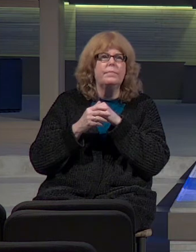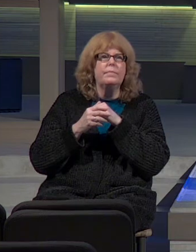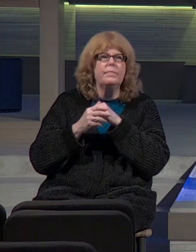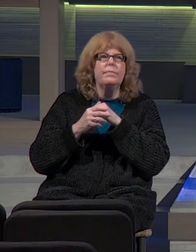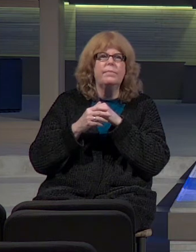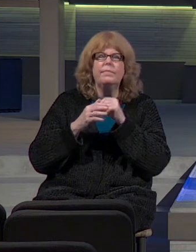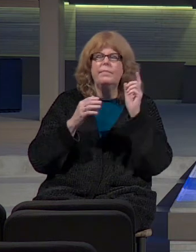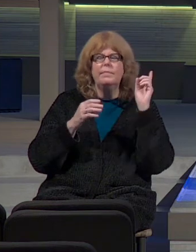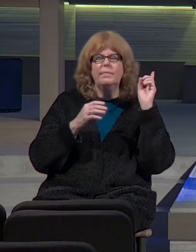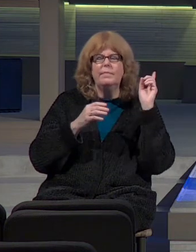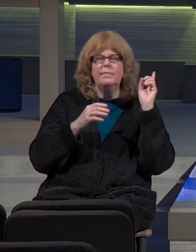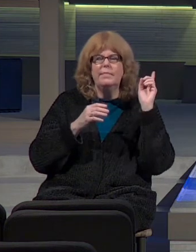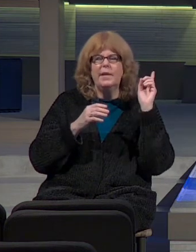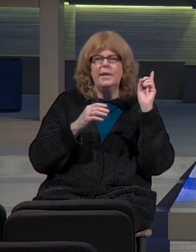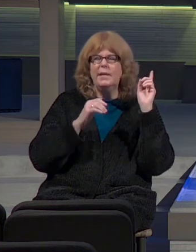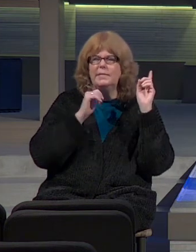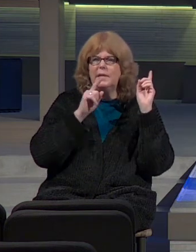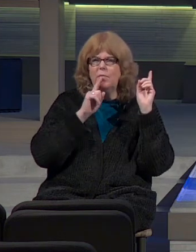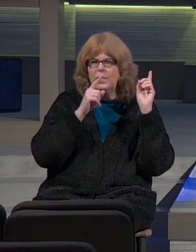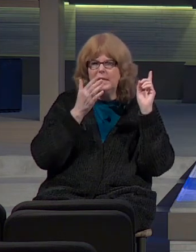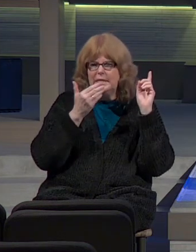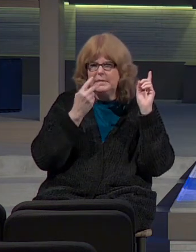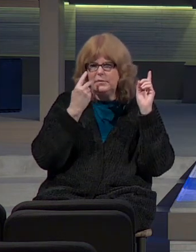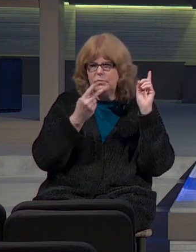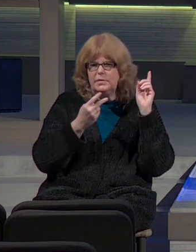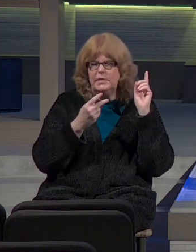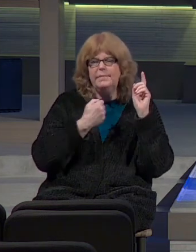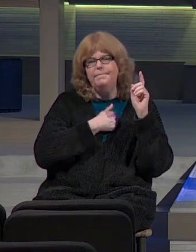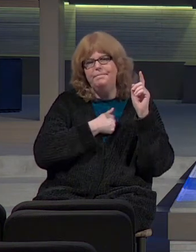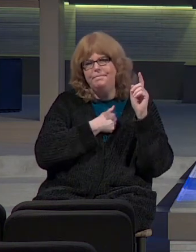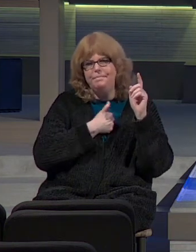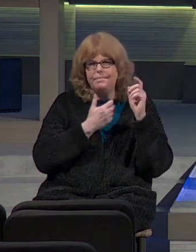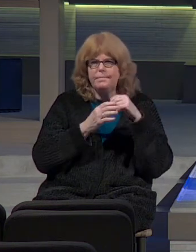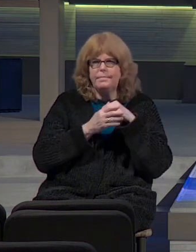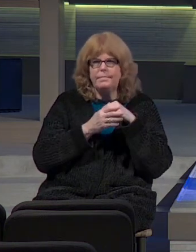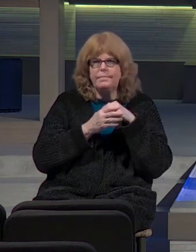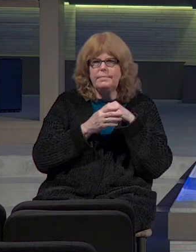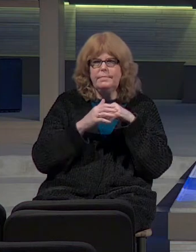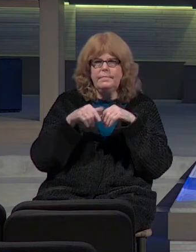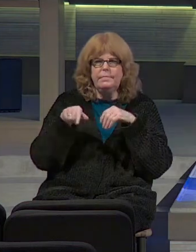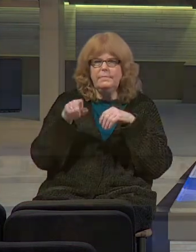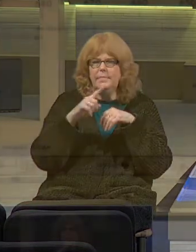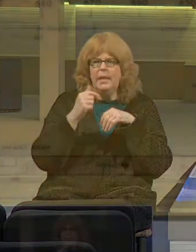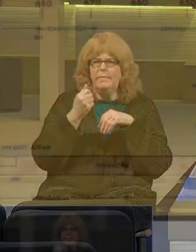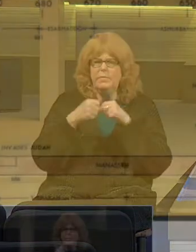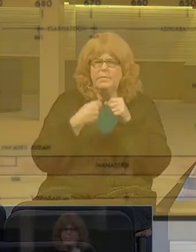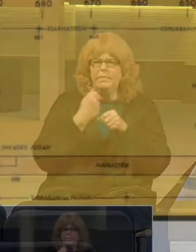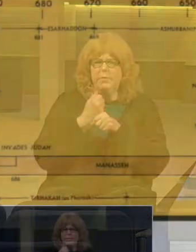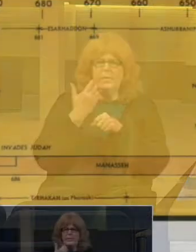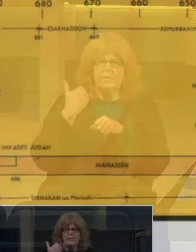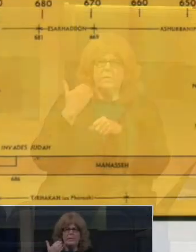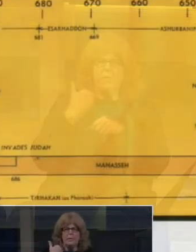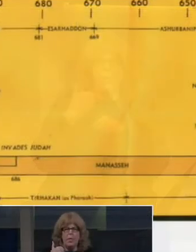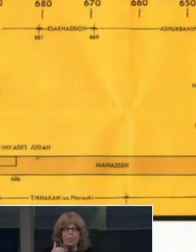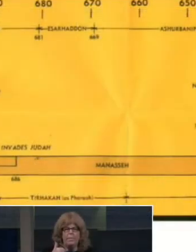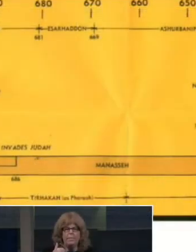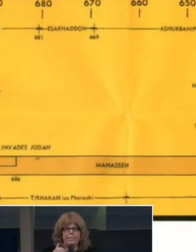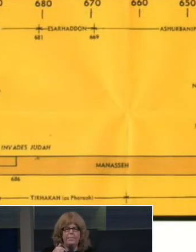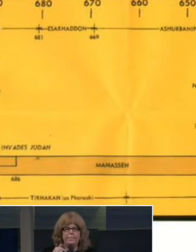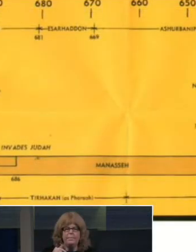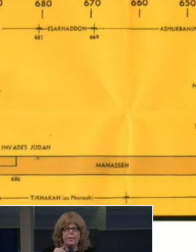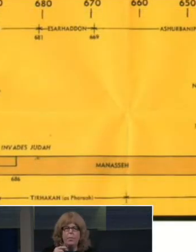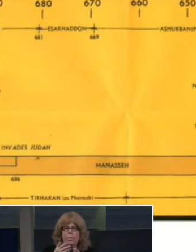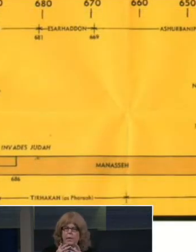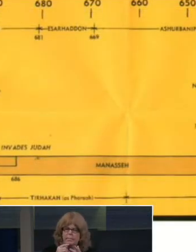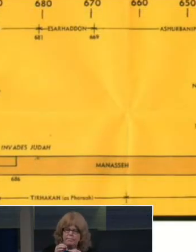I know this is not a real convenient slide to see, and I'm sorry about that. If any of you were around several years ago and we went through the kings